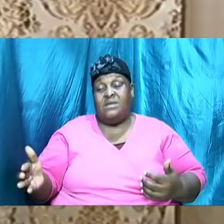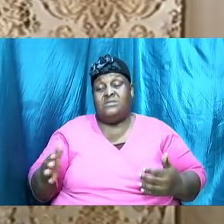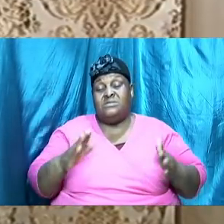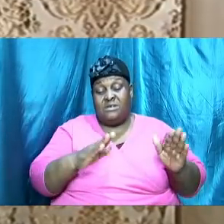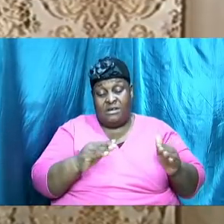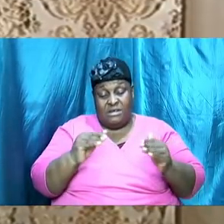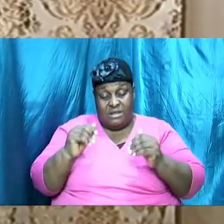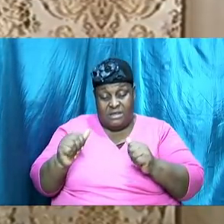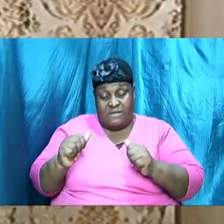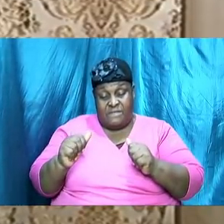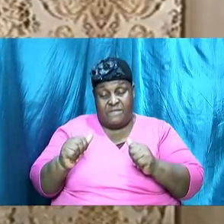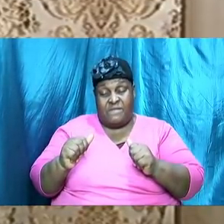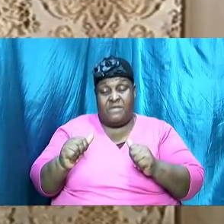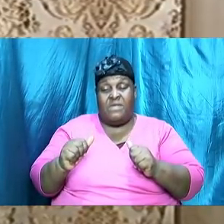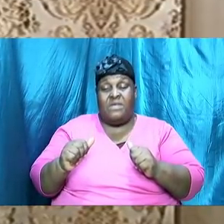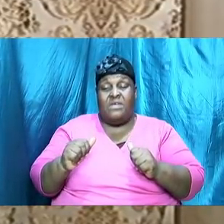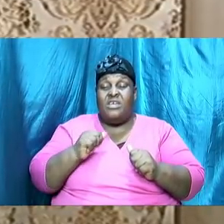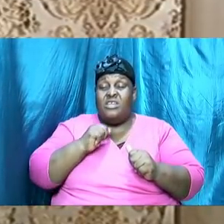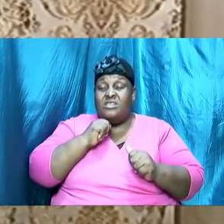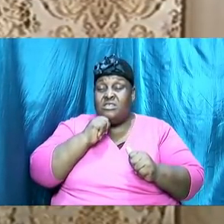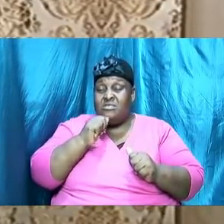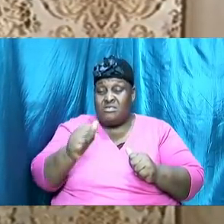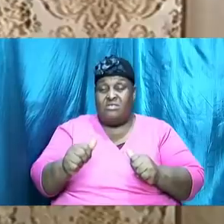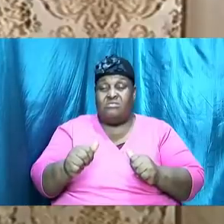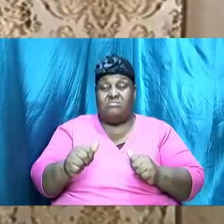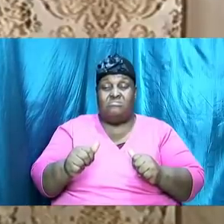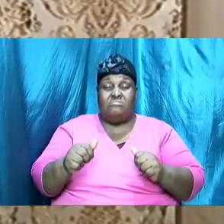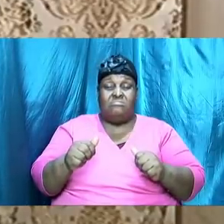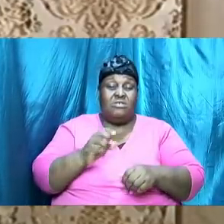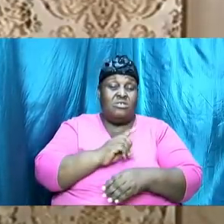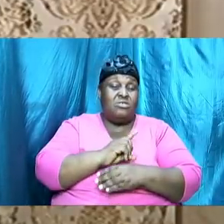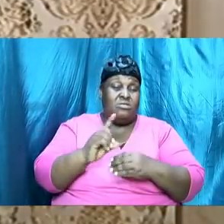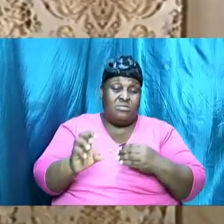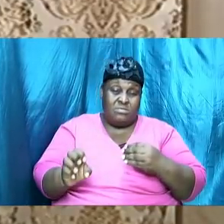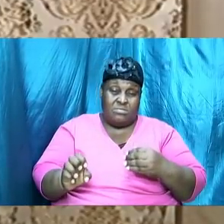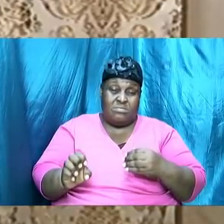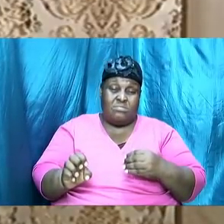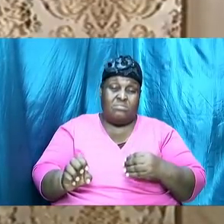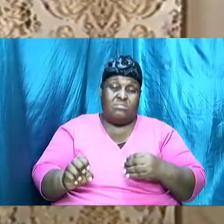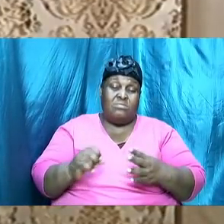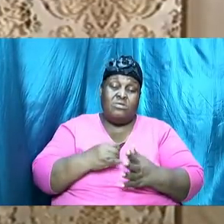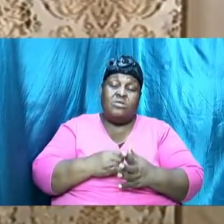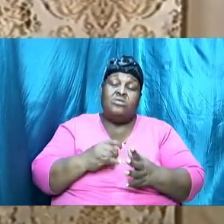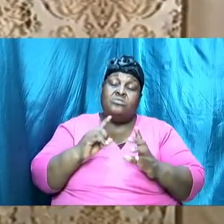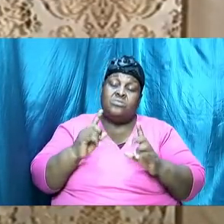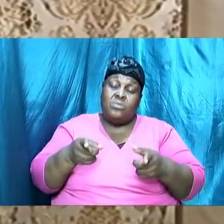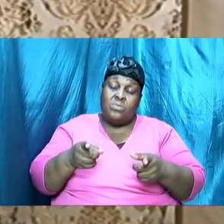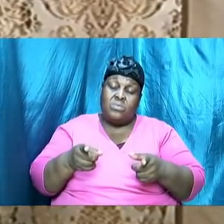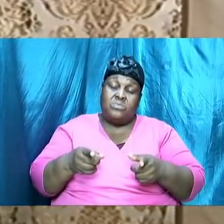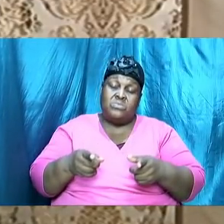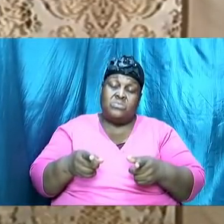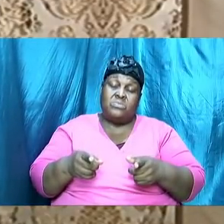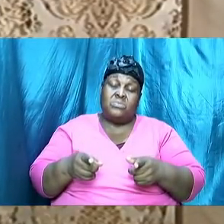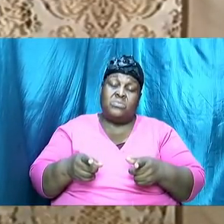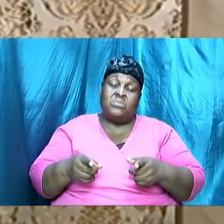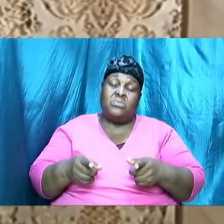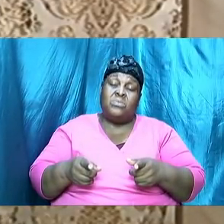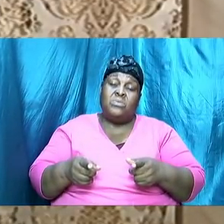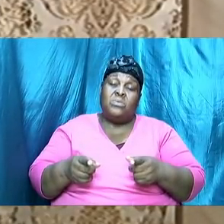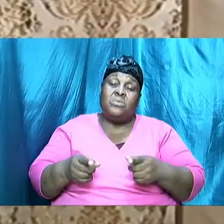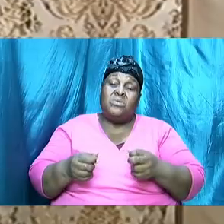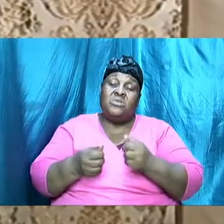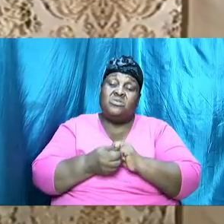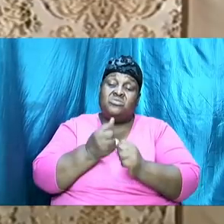unattended it is going to result in the collapse